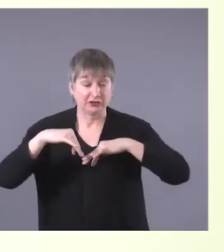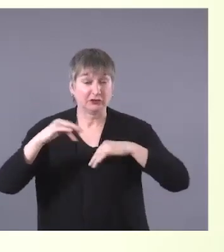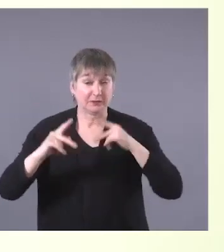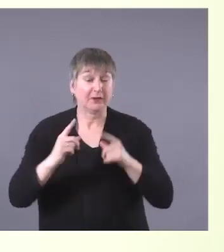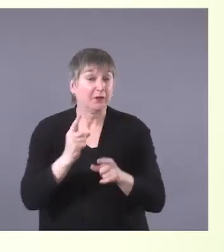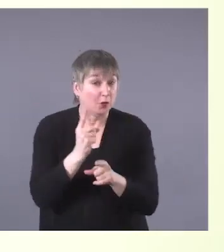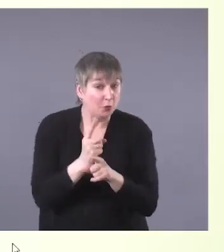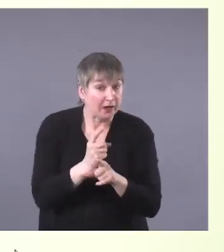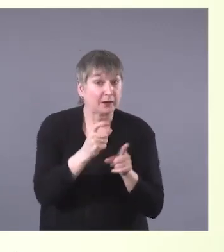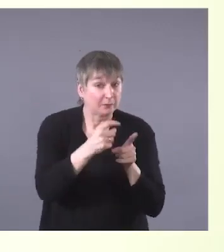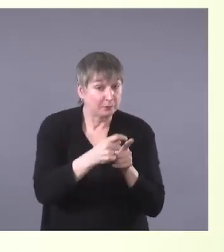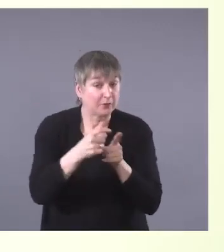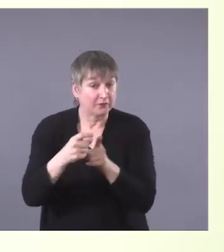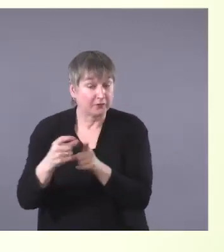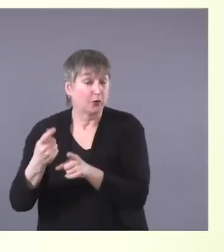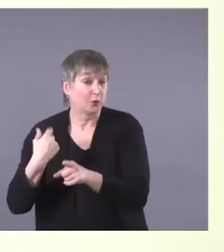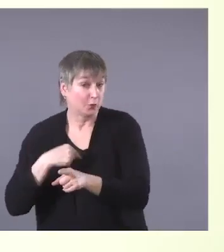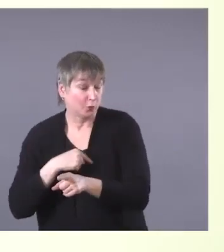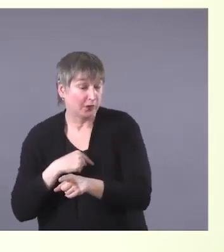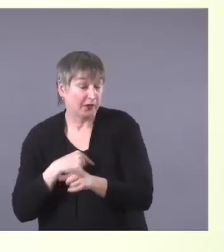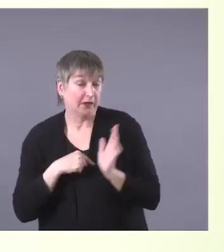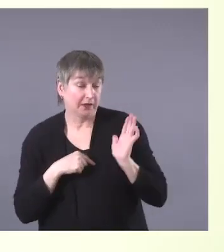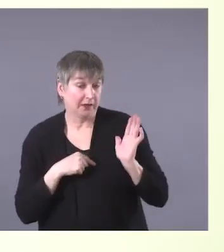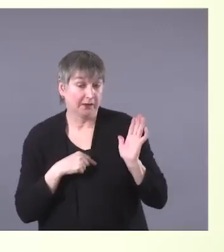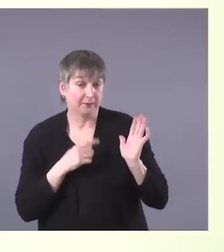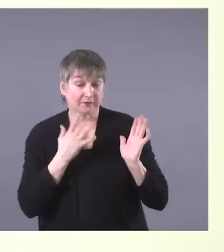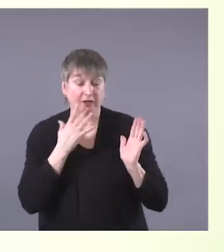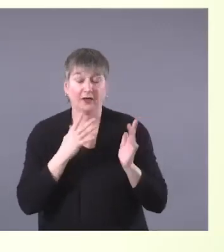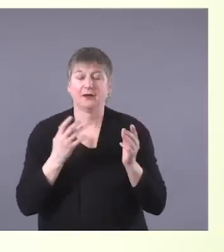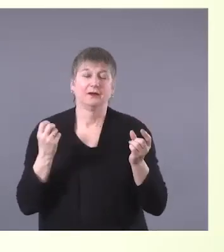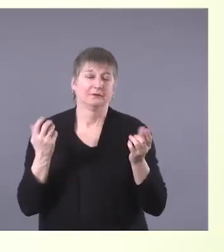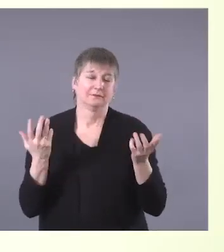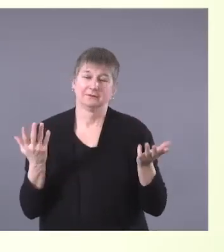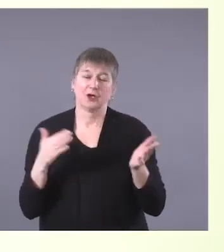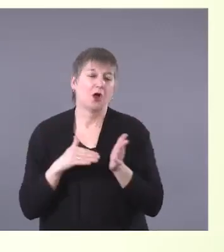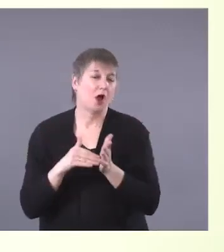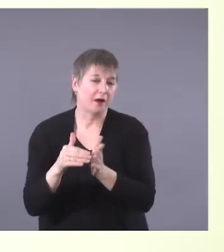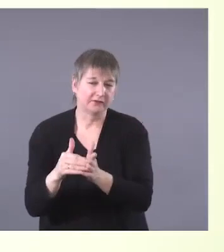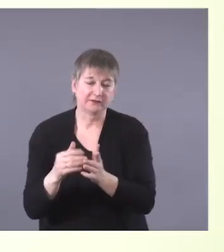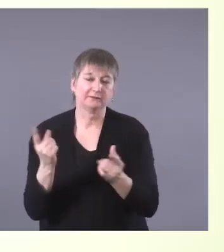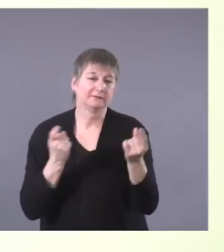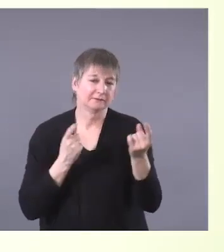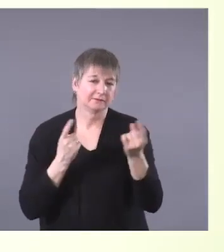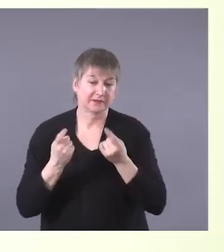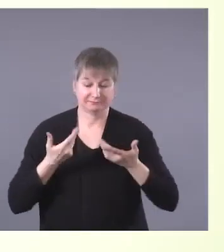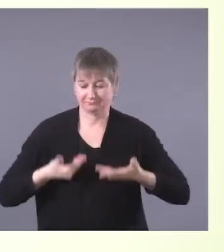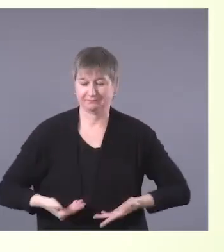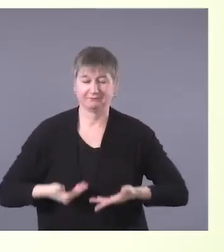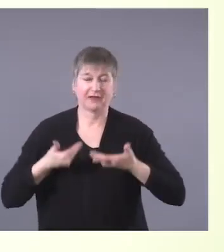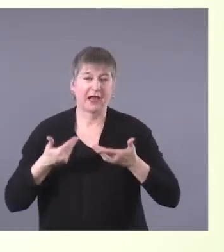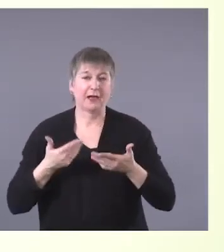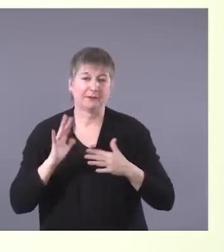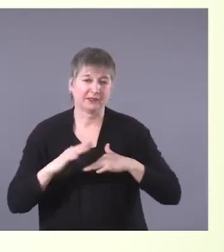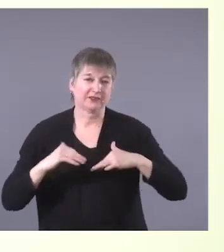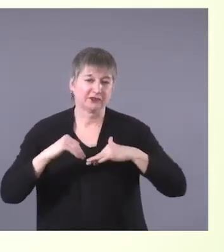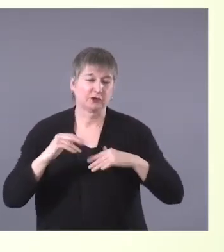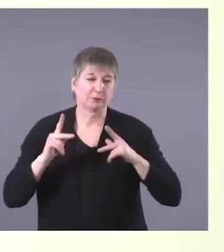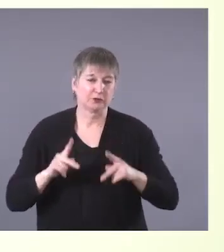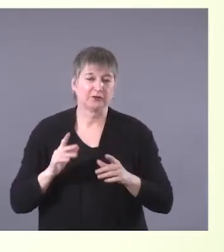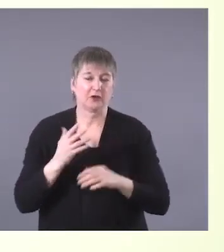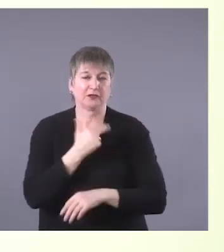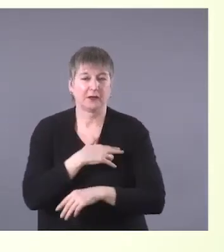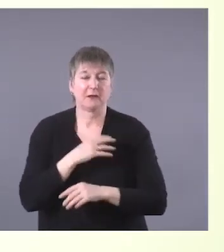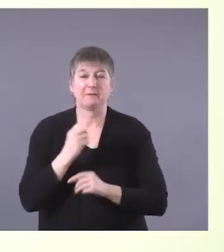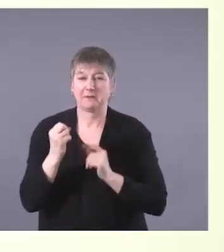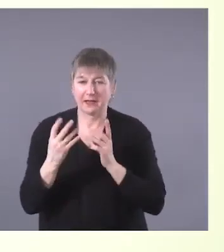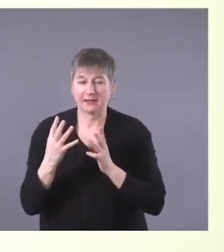is preferred. I get that question quite a bit as an Indigenous staff member within the hospital. have people come up